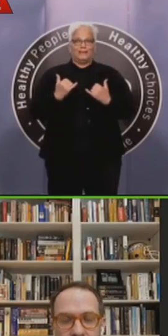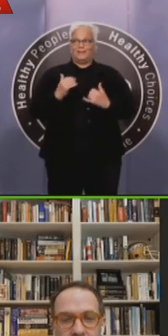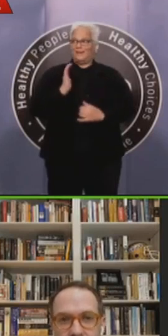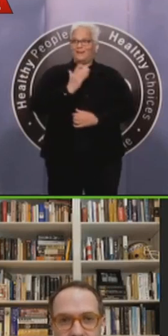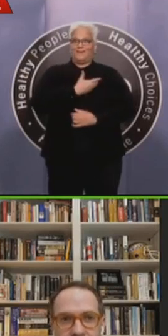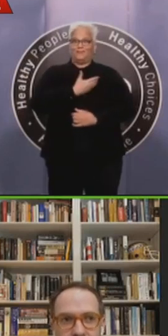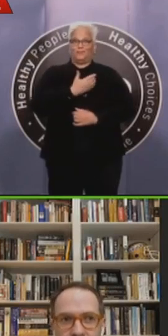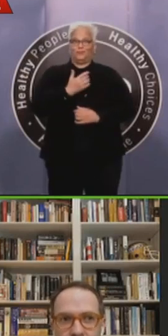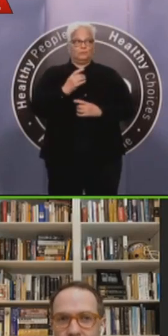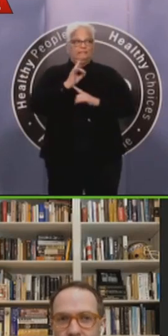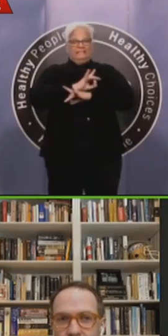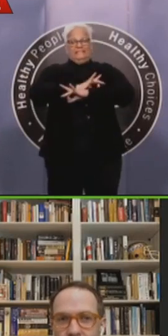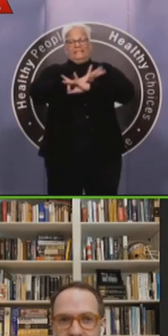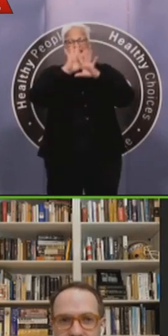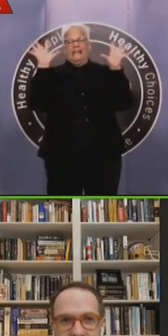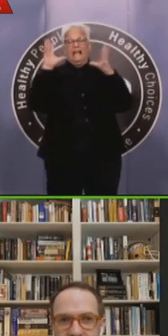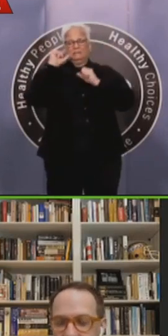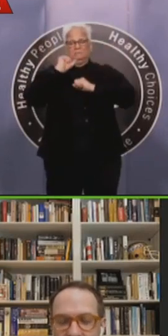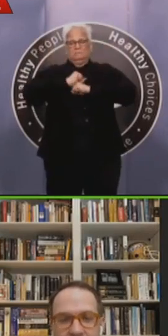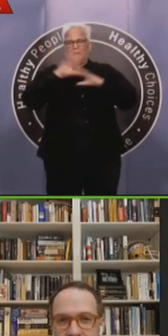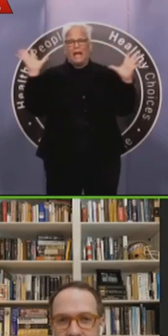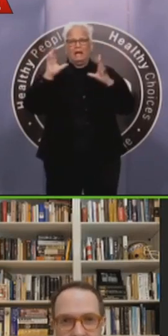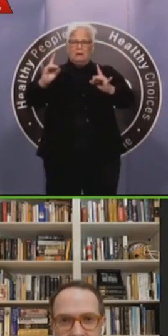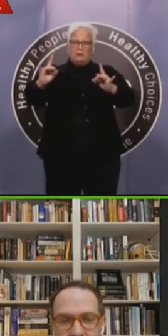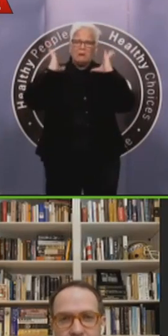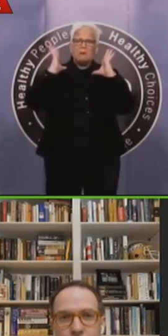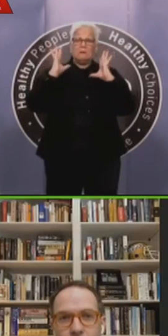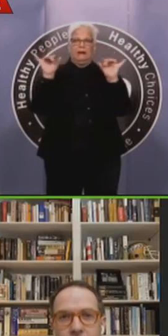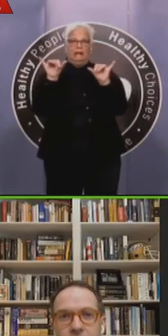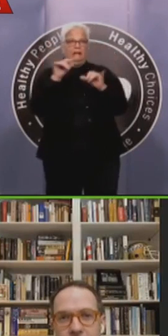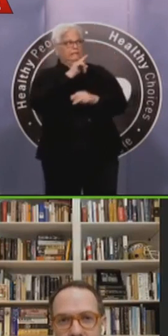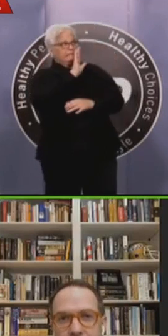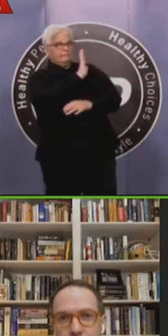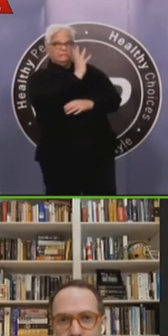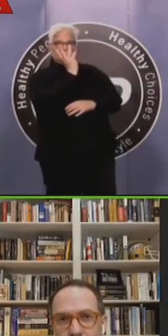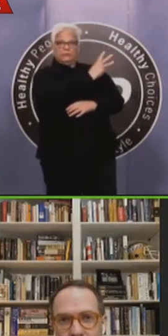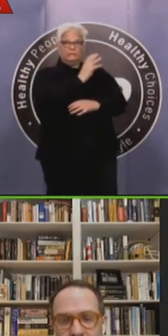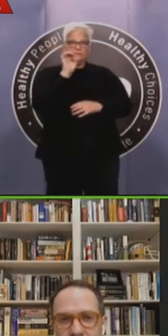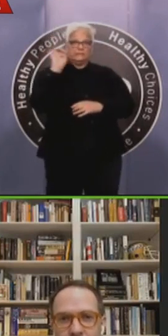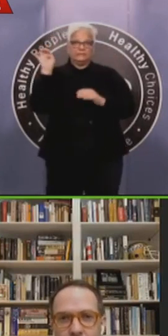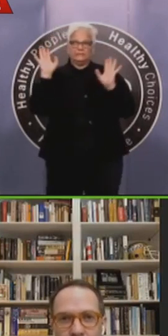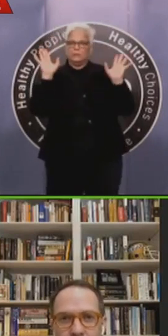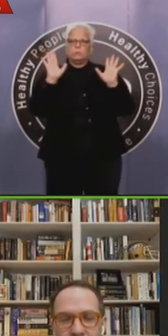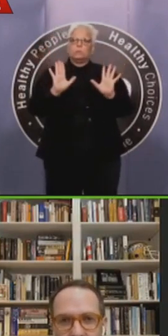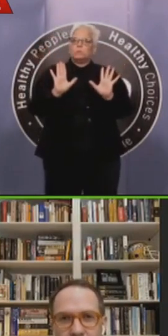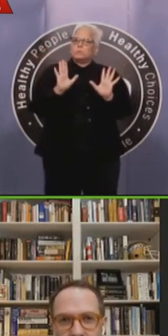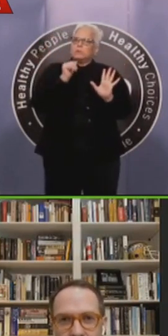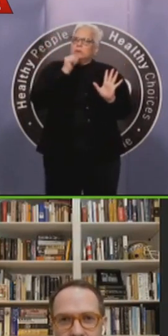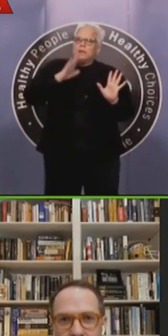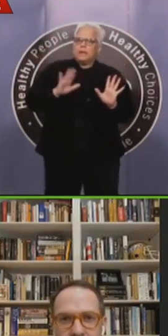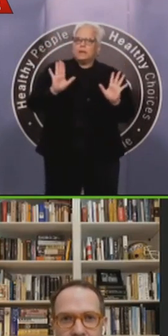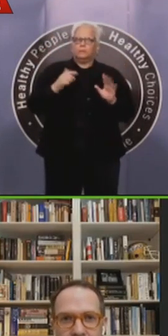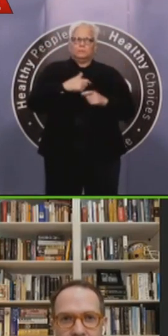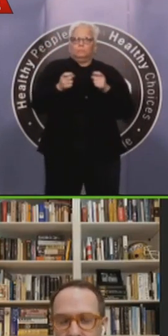And again, all of that is fine to date, but if we don't continue doing what we've